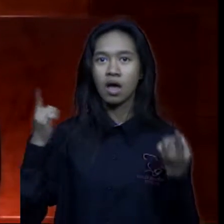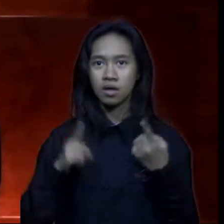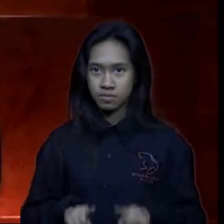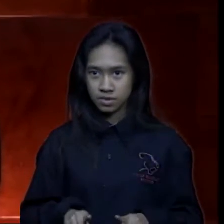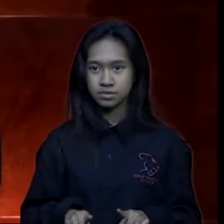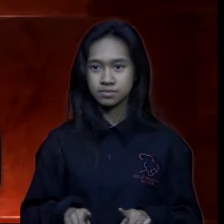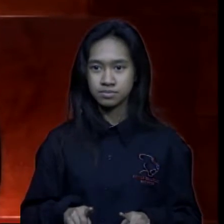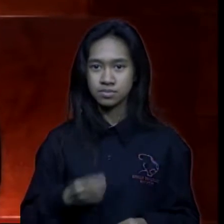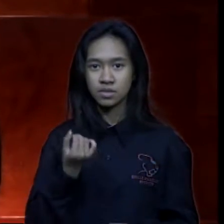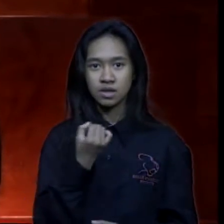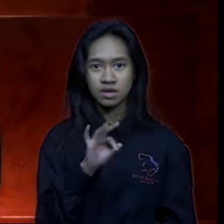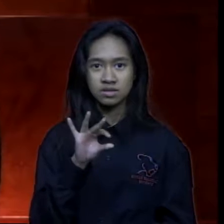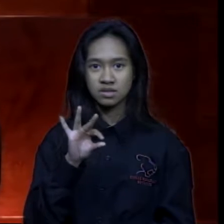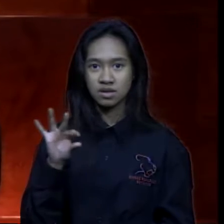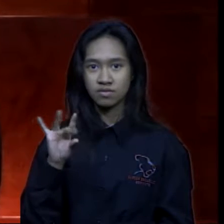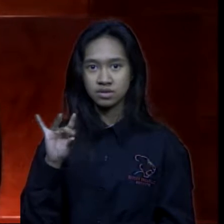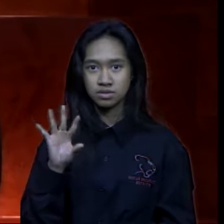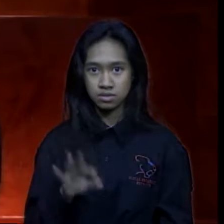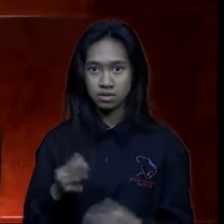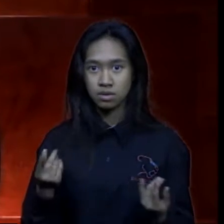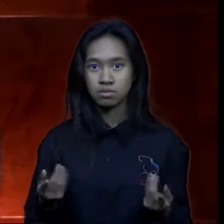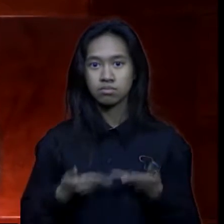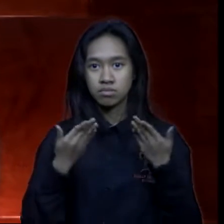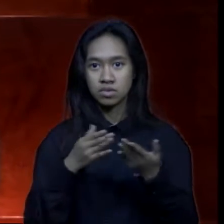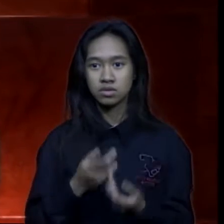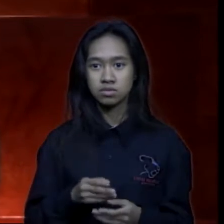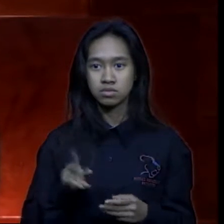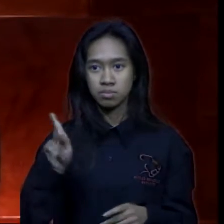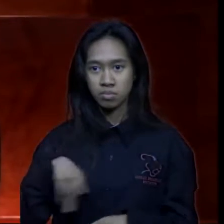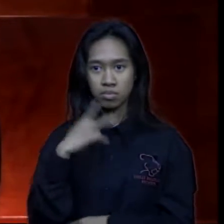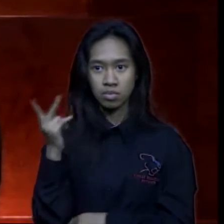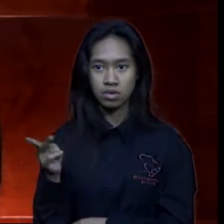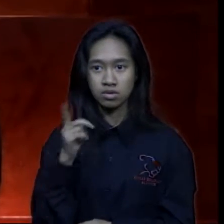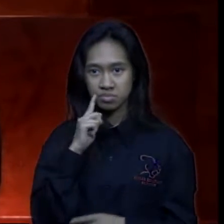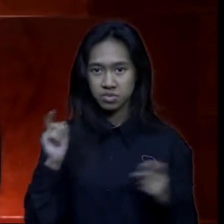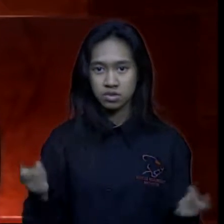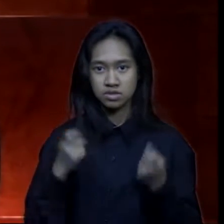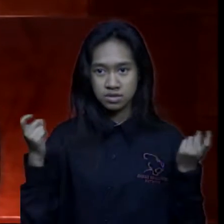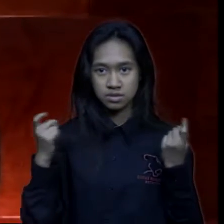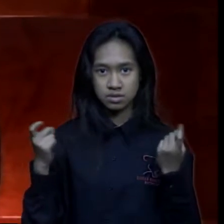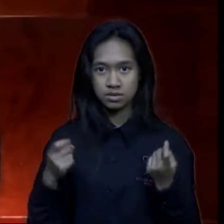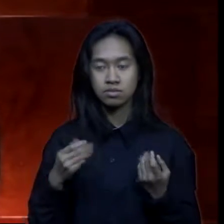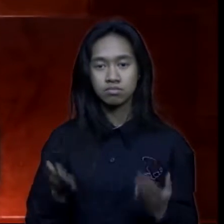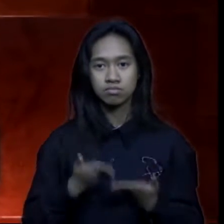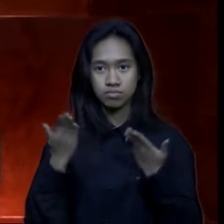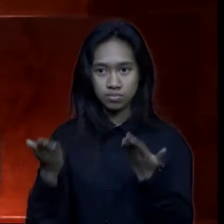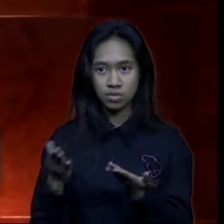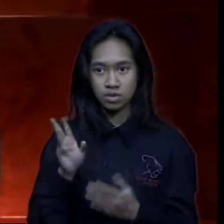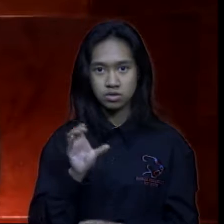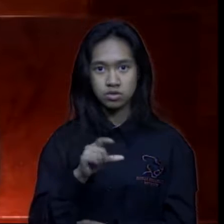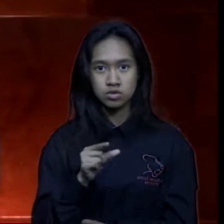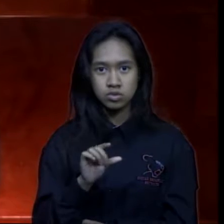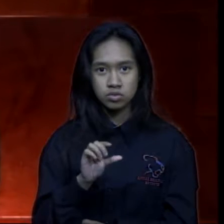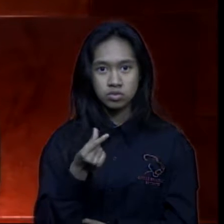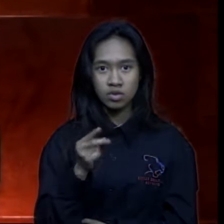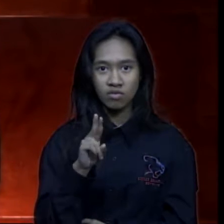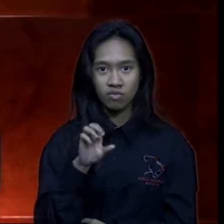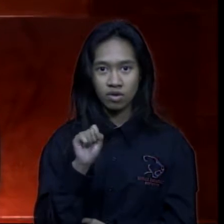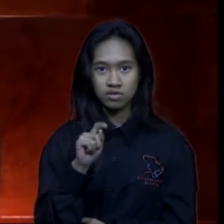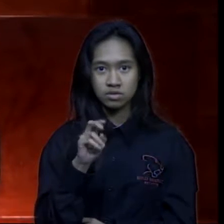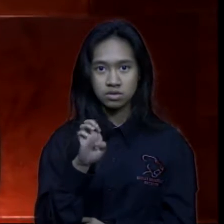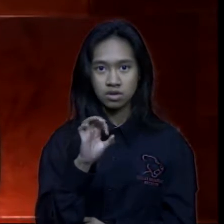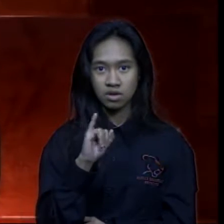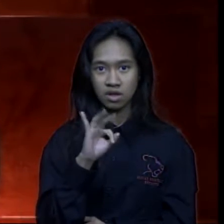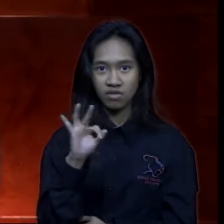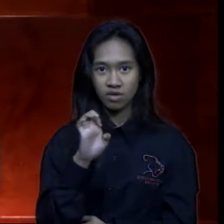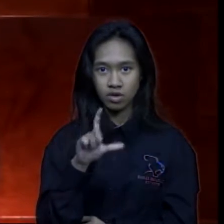1889 that the eiffel tower was dedicated in paris in ceremony presented over by gustave eiffel the tower designer